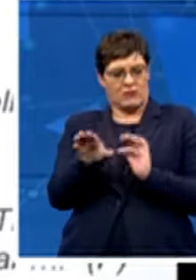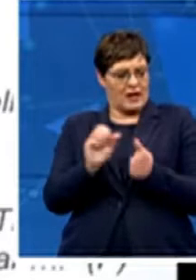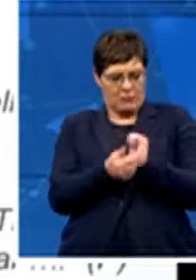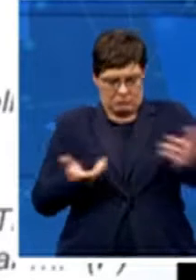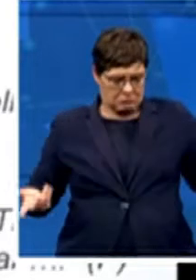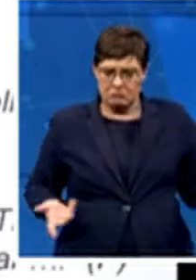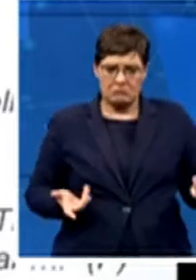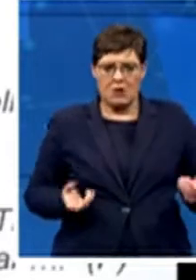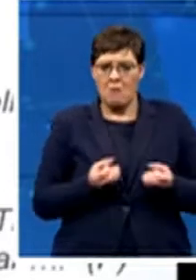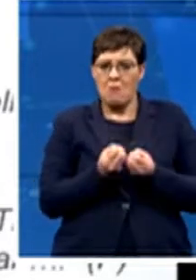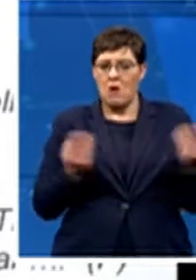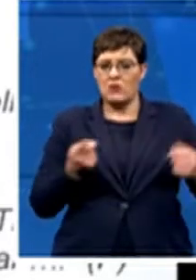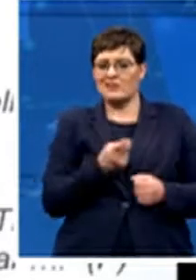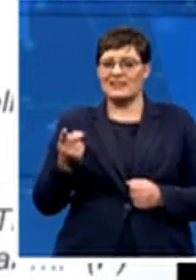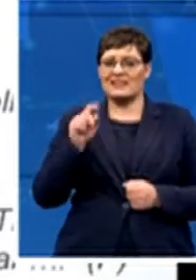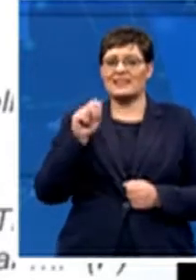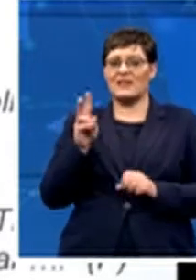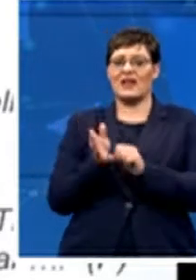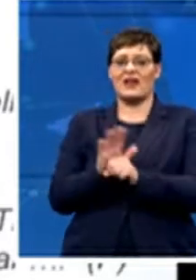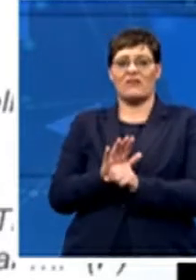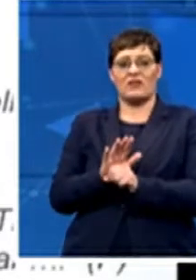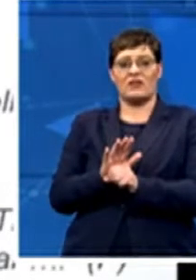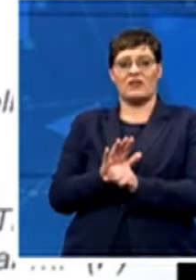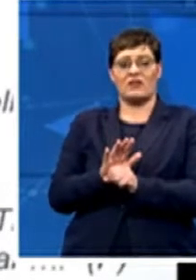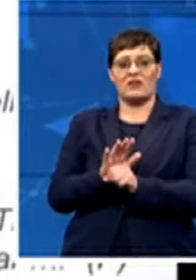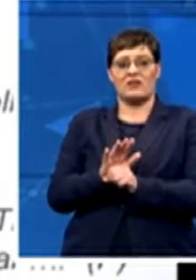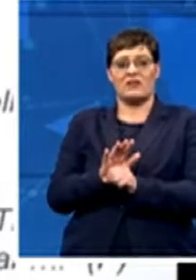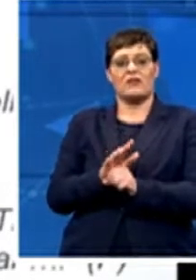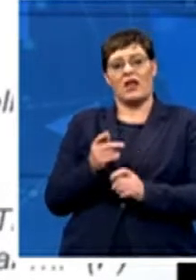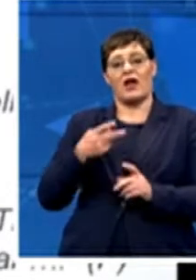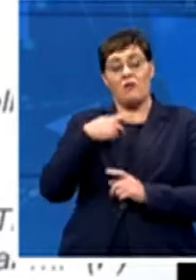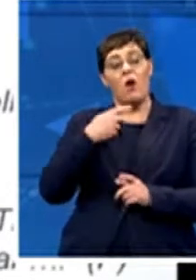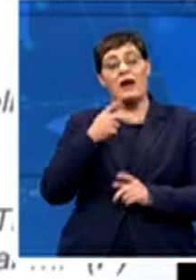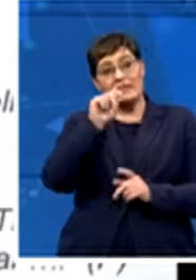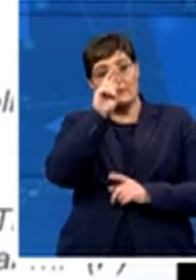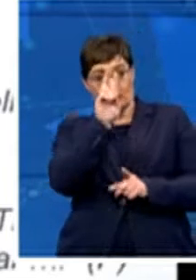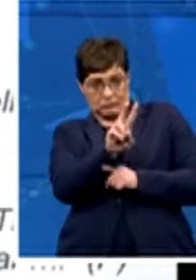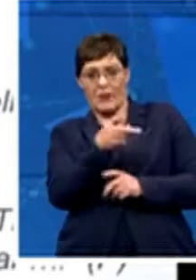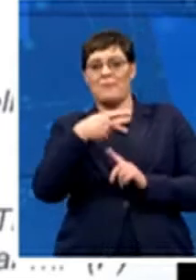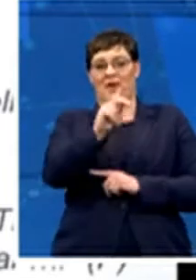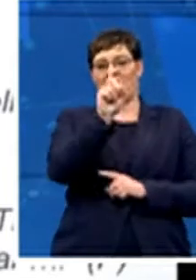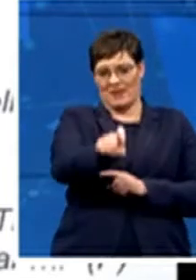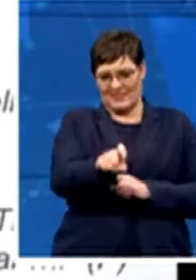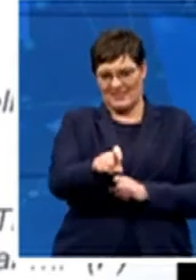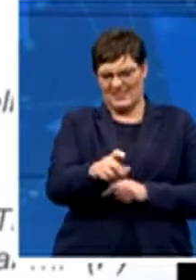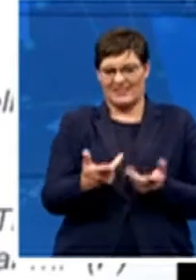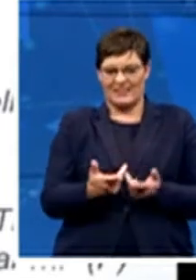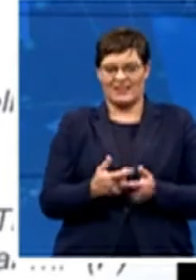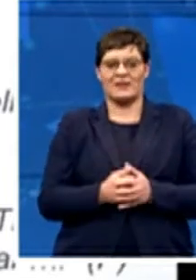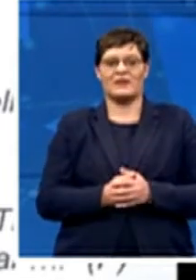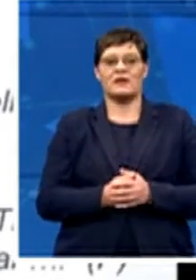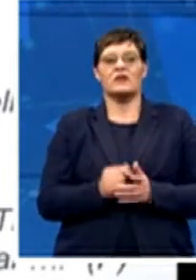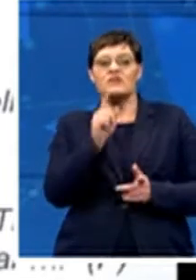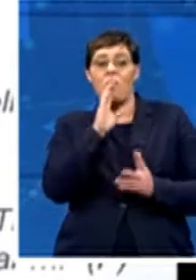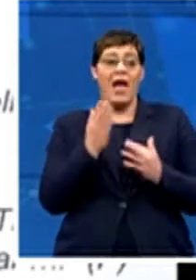coverage was on pay TV. And so it was difficult for access to be able to even watch the